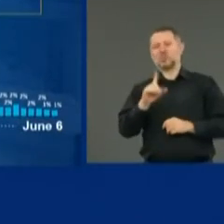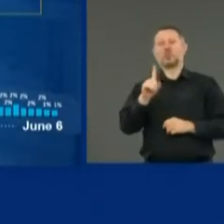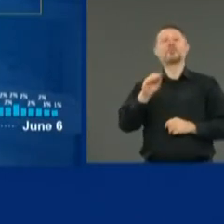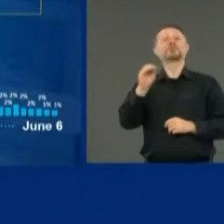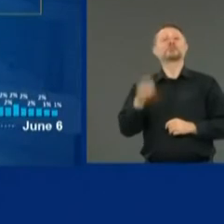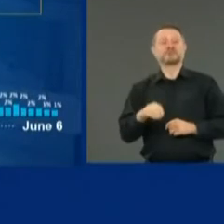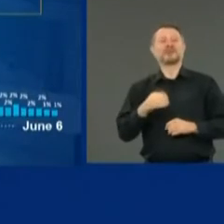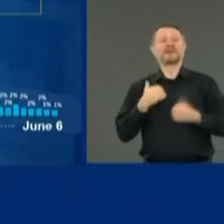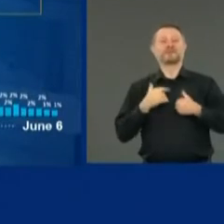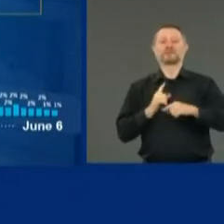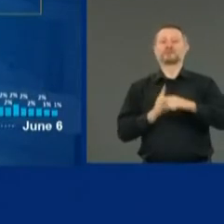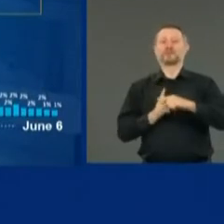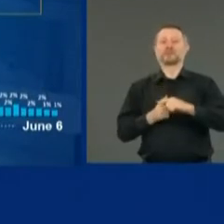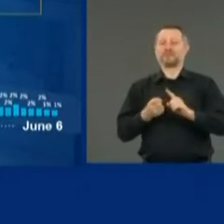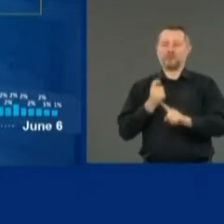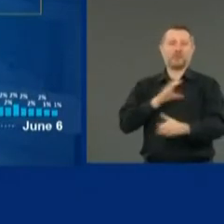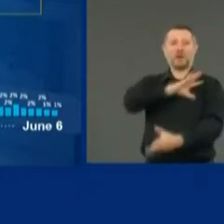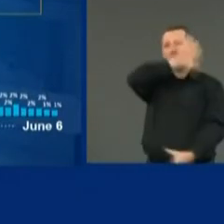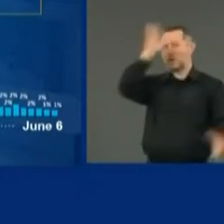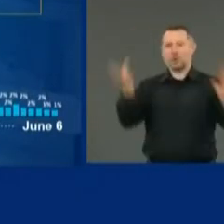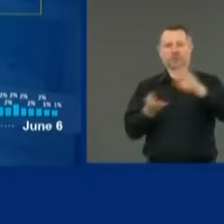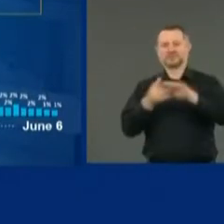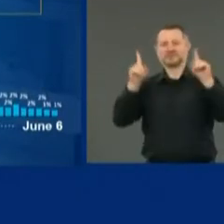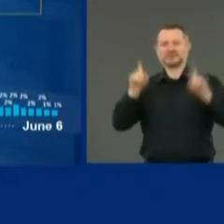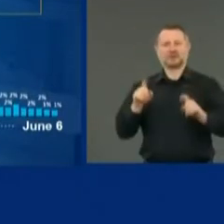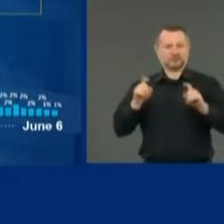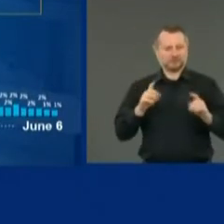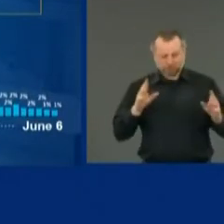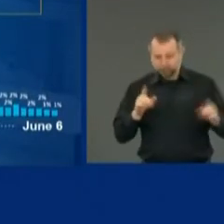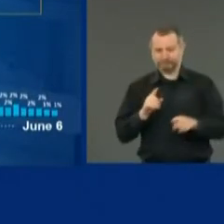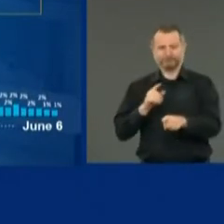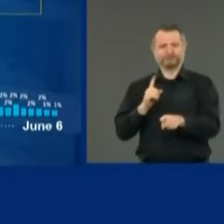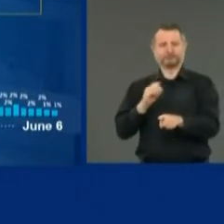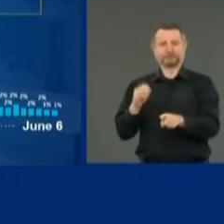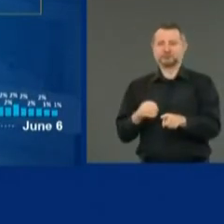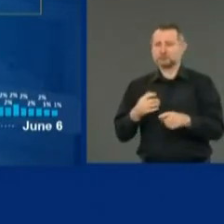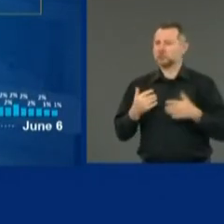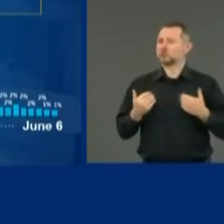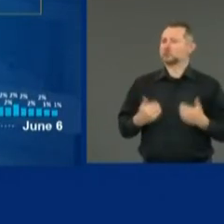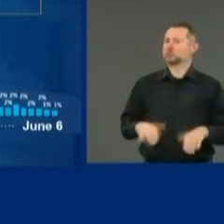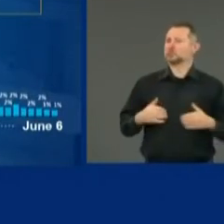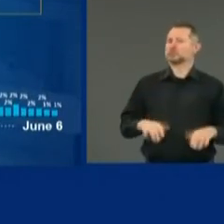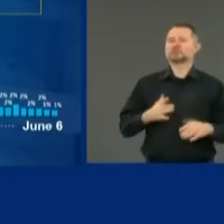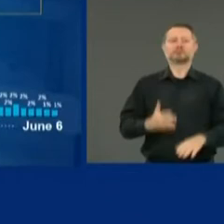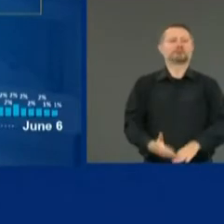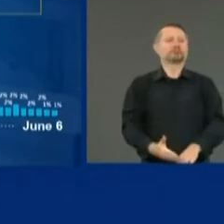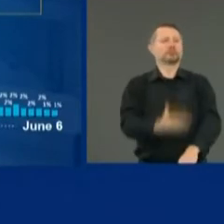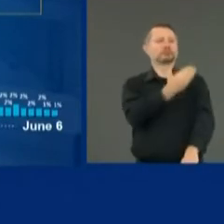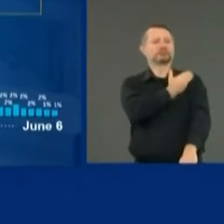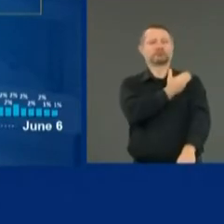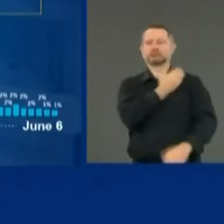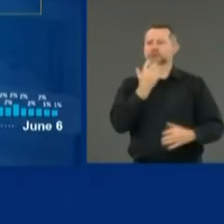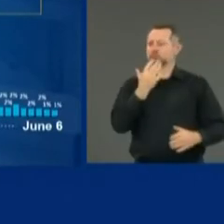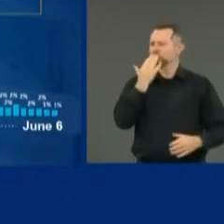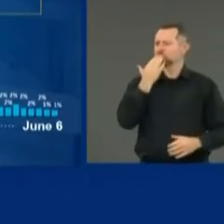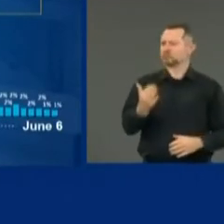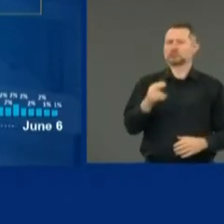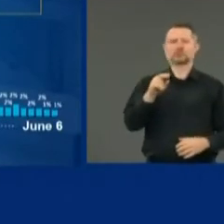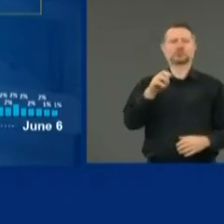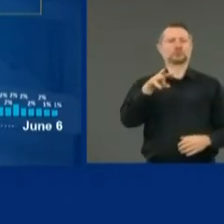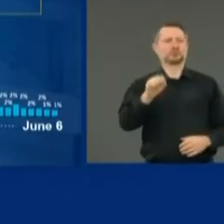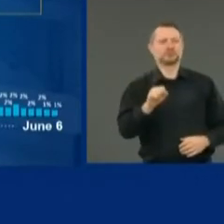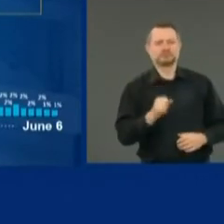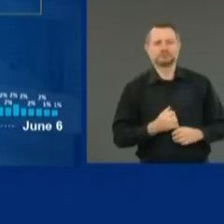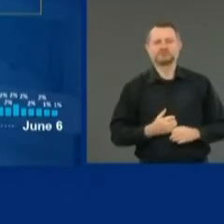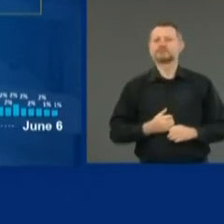That's where we are today. That is very, very good news, okay? And we said the